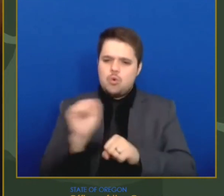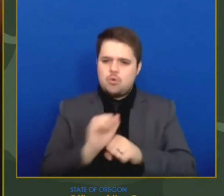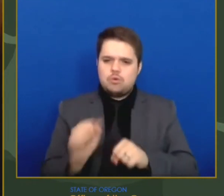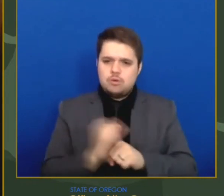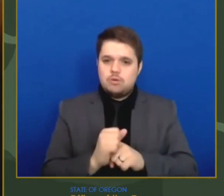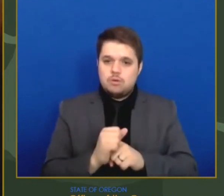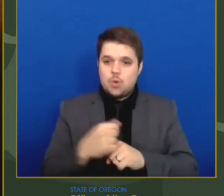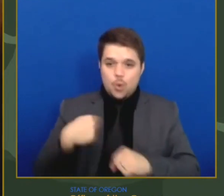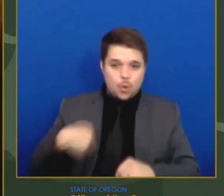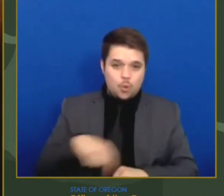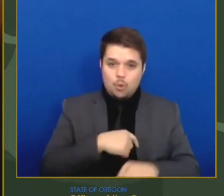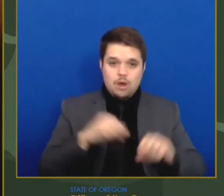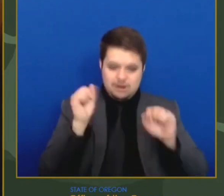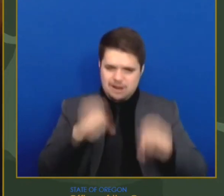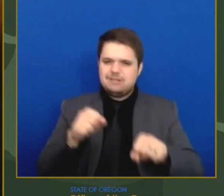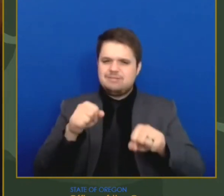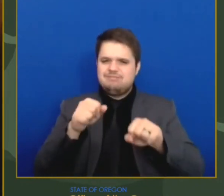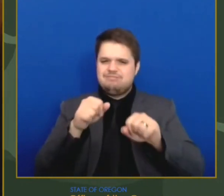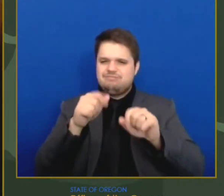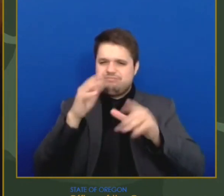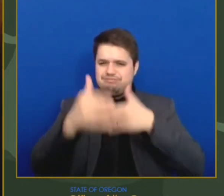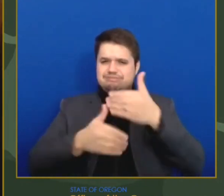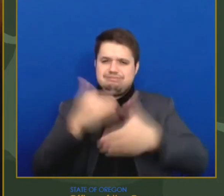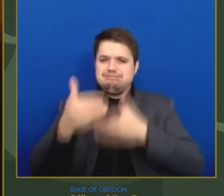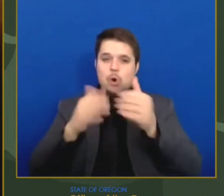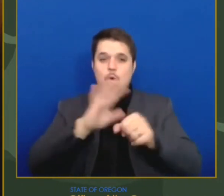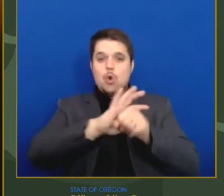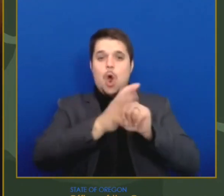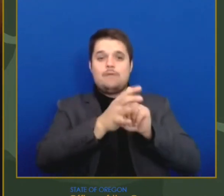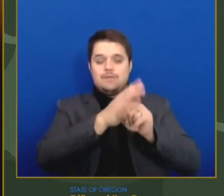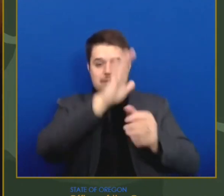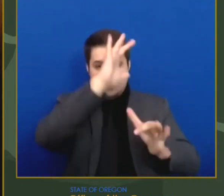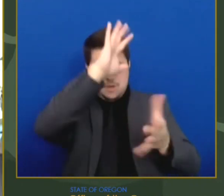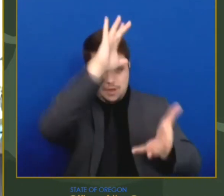And with that, I'll turn things over to Dr. Renee Edwards.